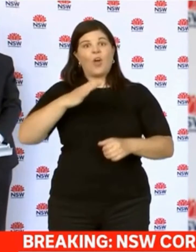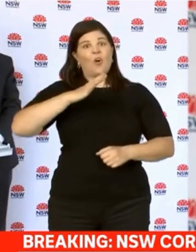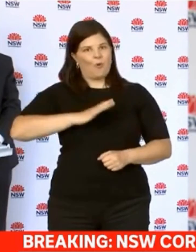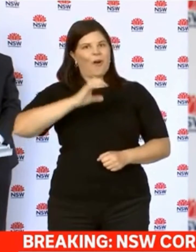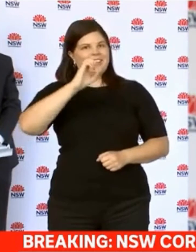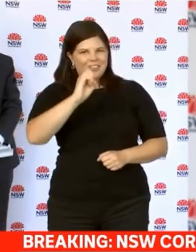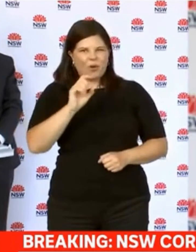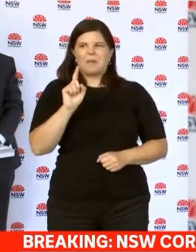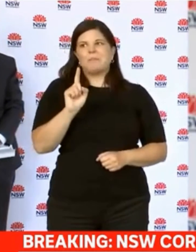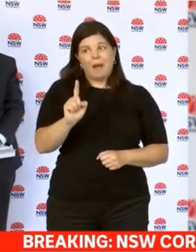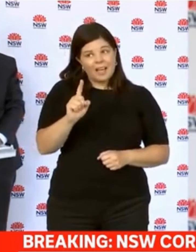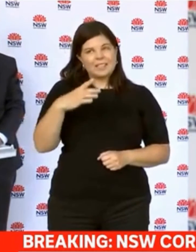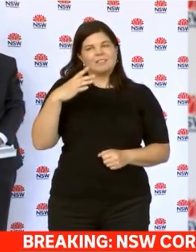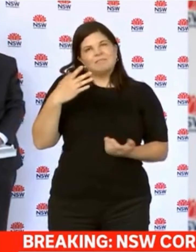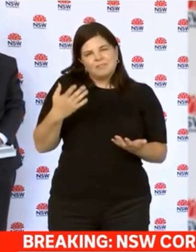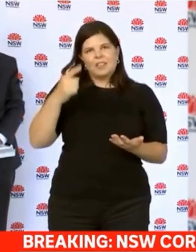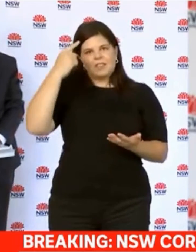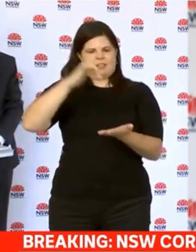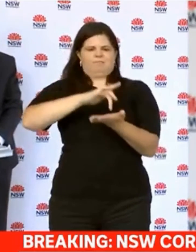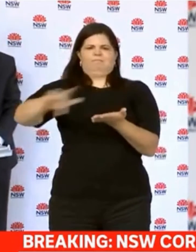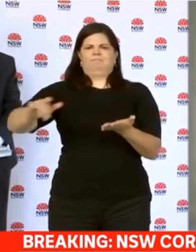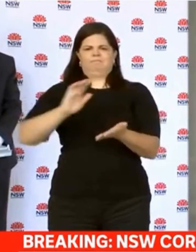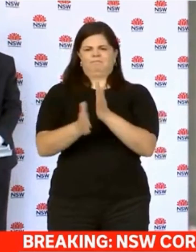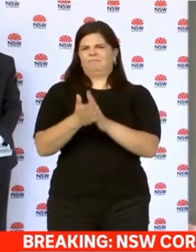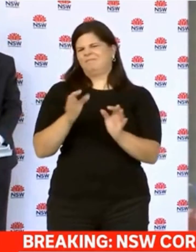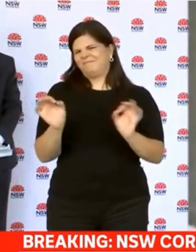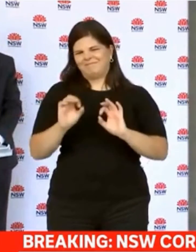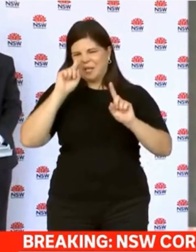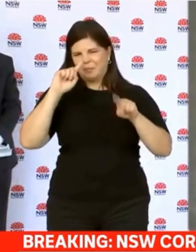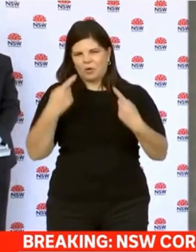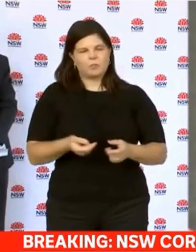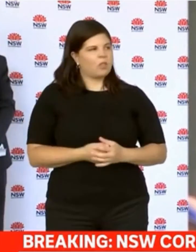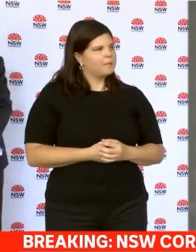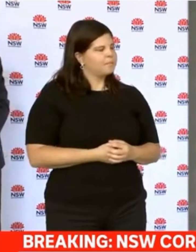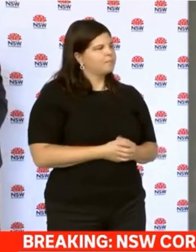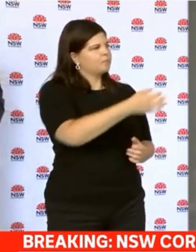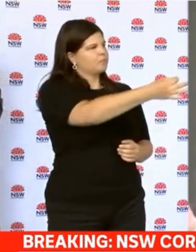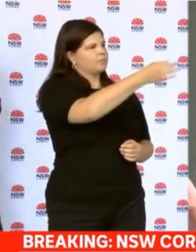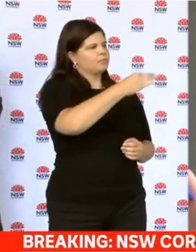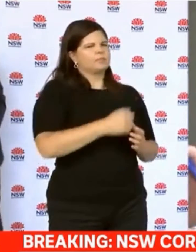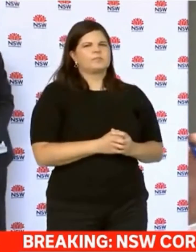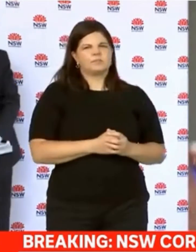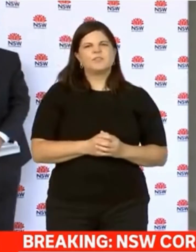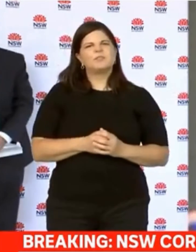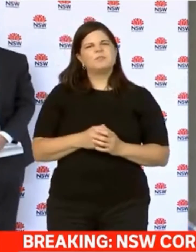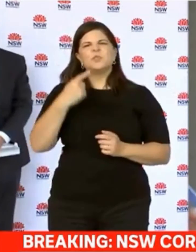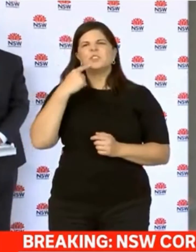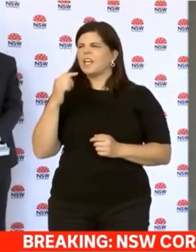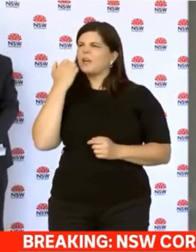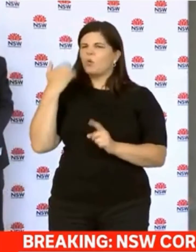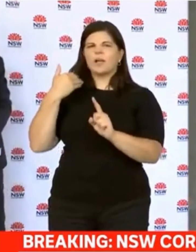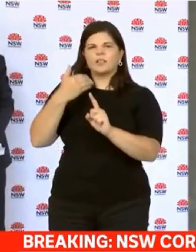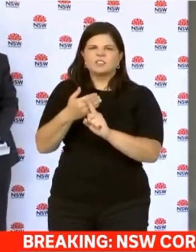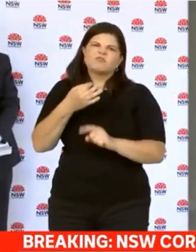about what we feel is in the best interests of our citizens. There is always a risk. You've acknowledged that there is always a risk of the